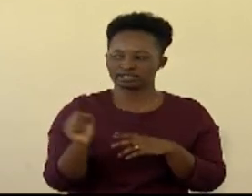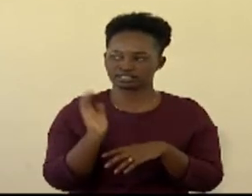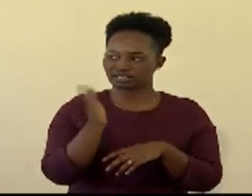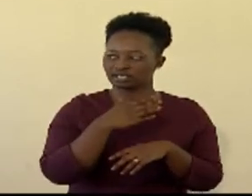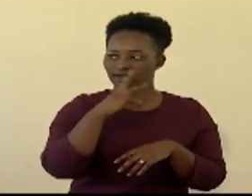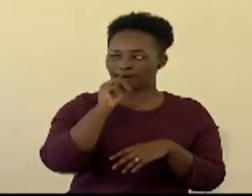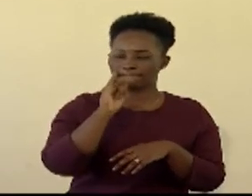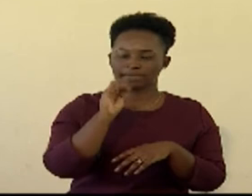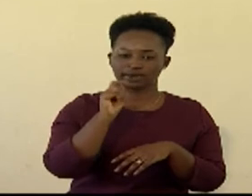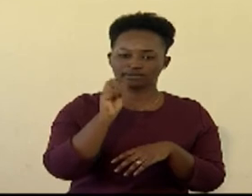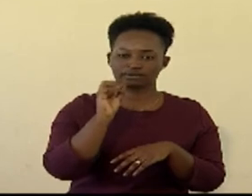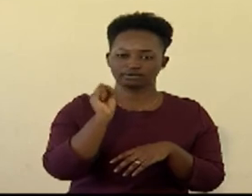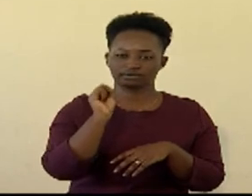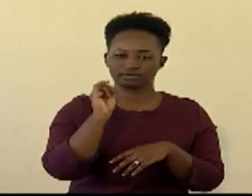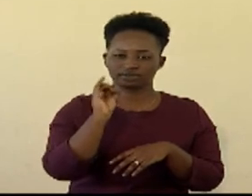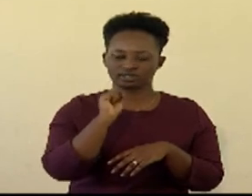remembering